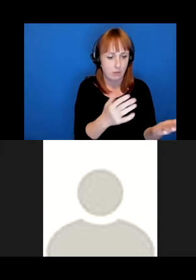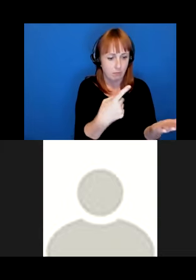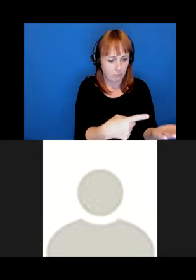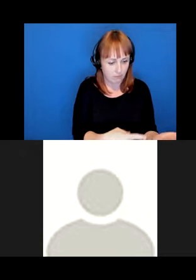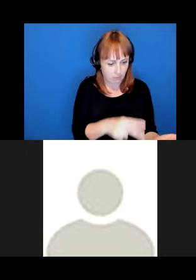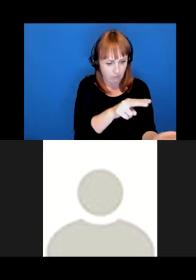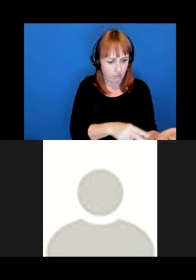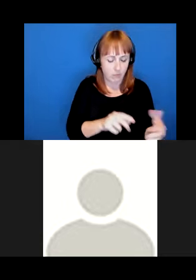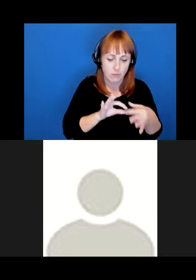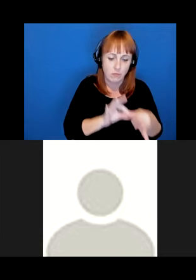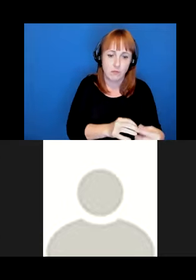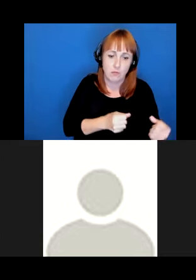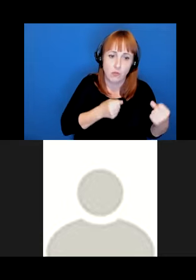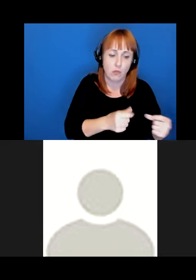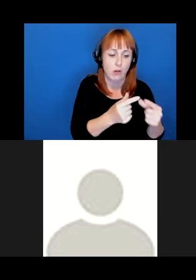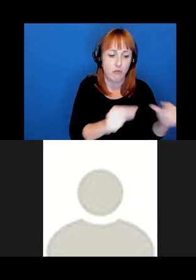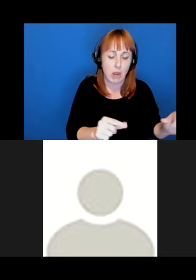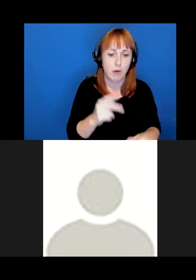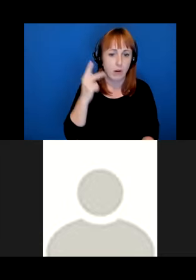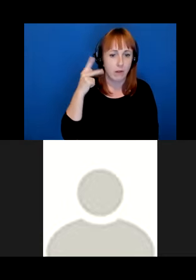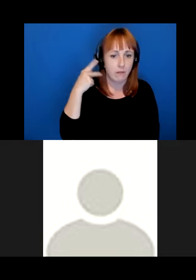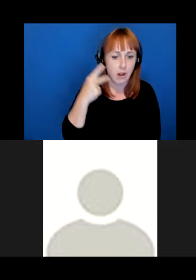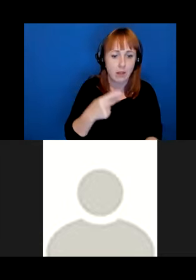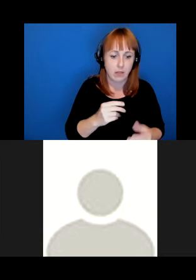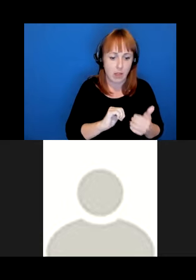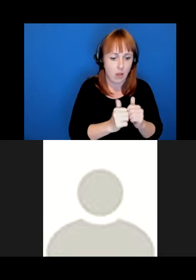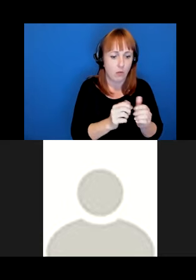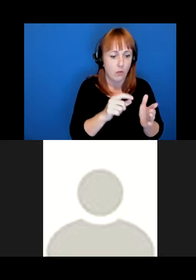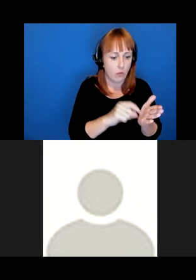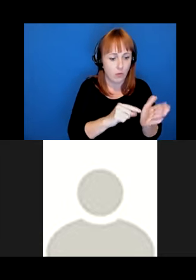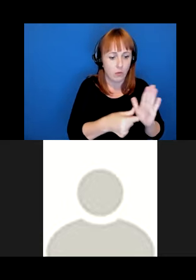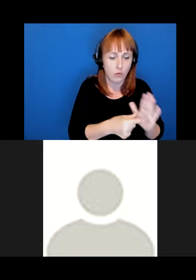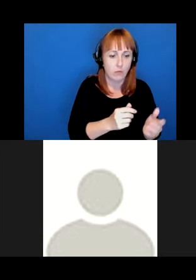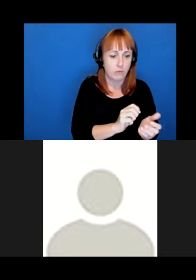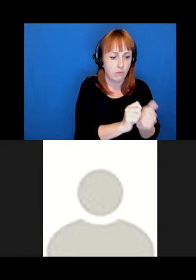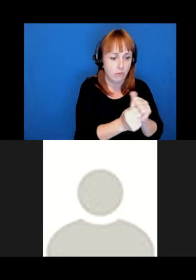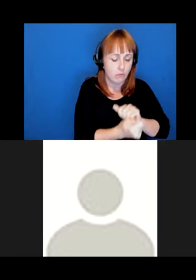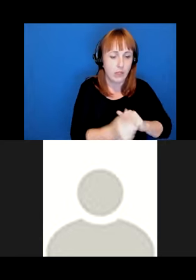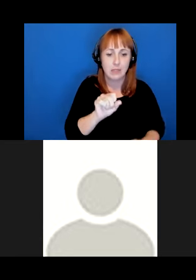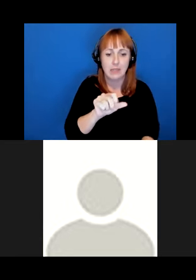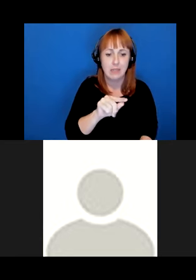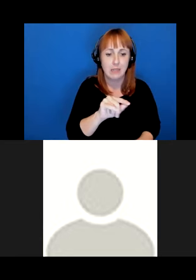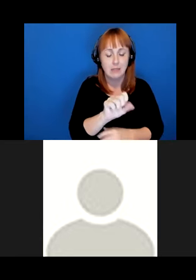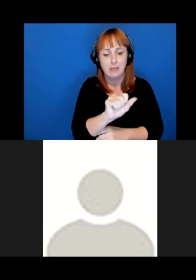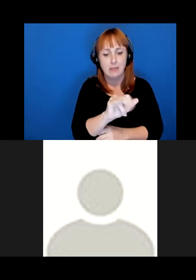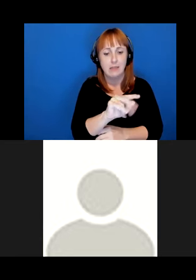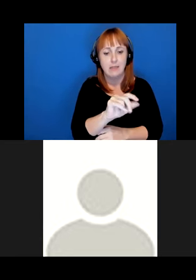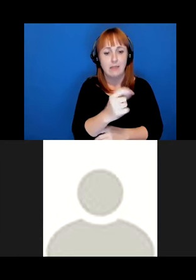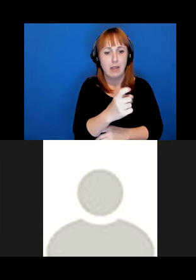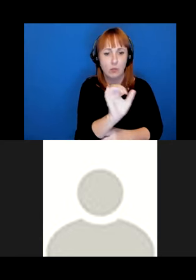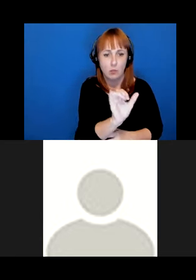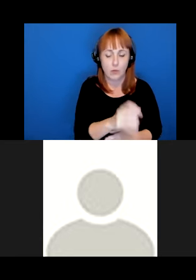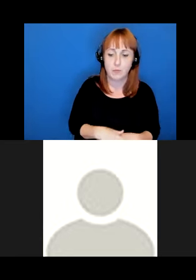focus on grammatical structure, phonetics, phonology, morphology, and syntax. Examples include how these languages are